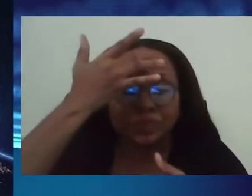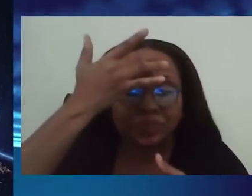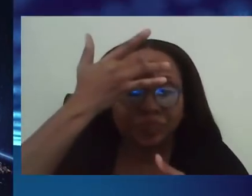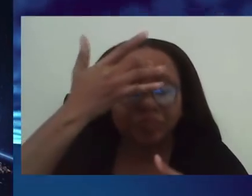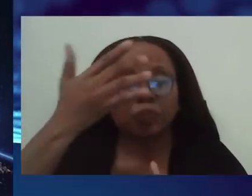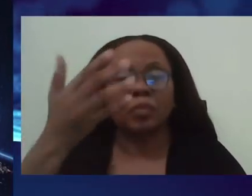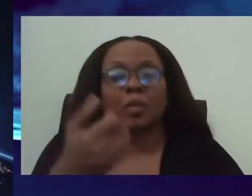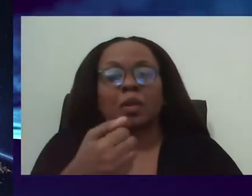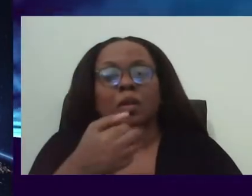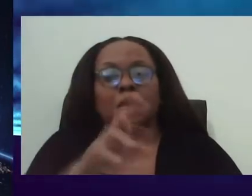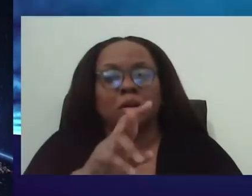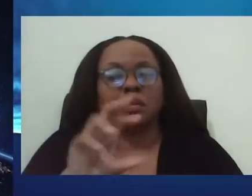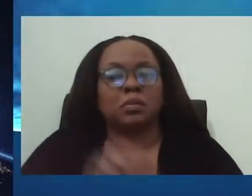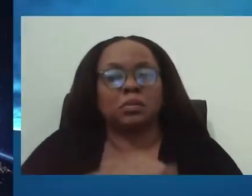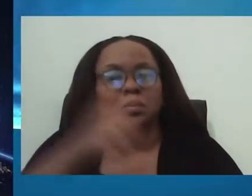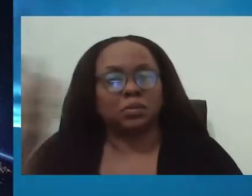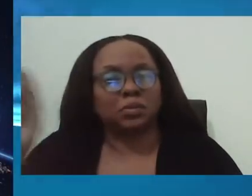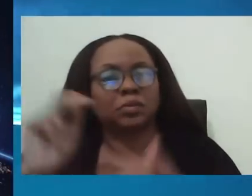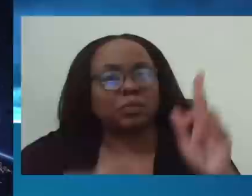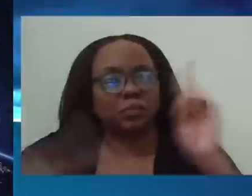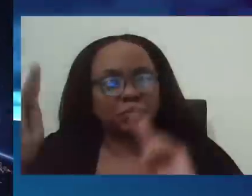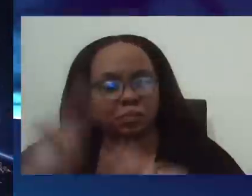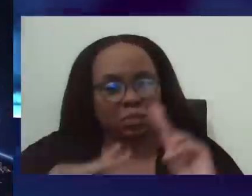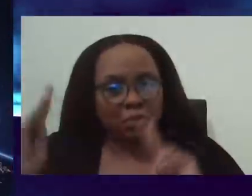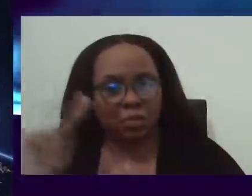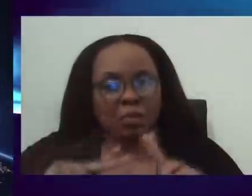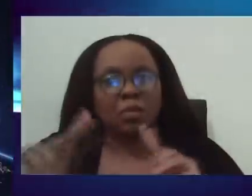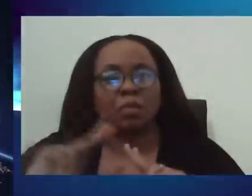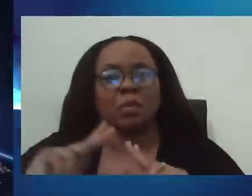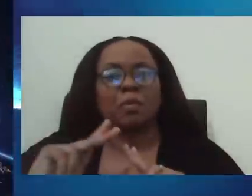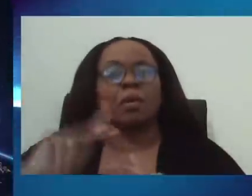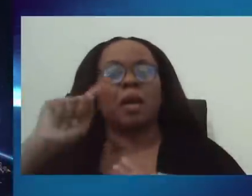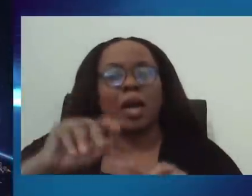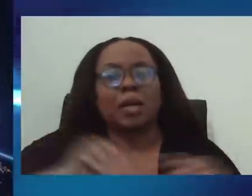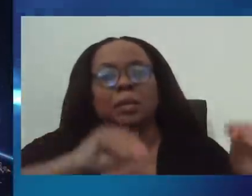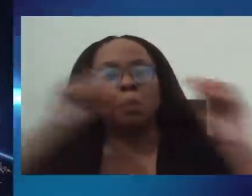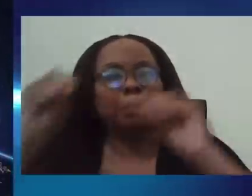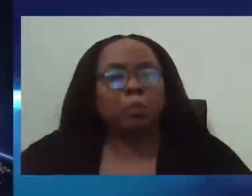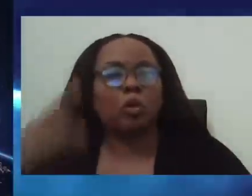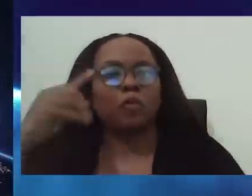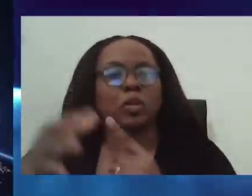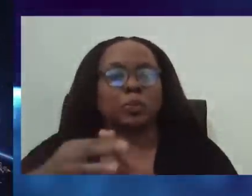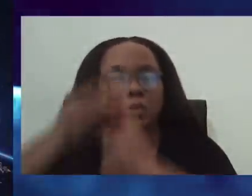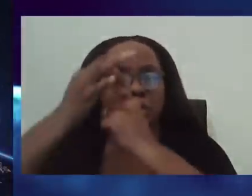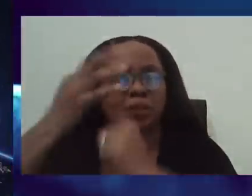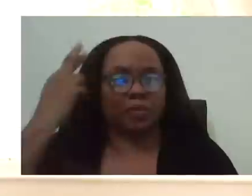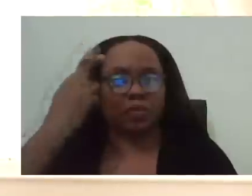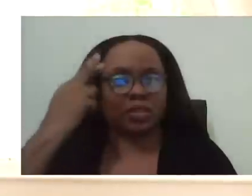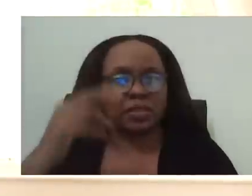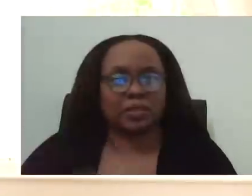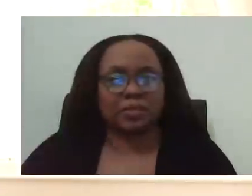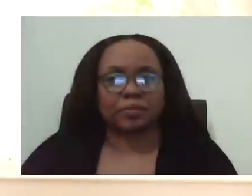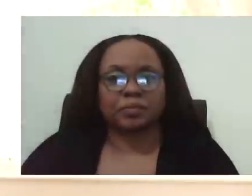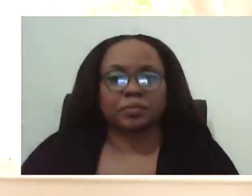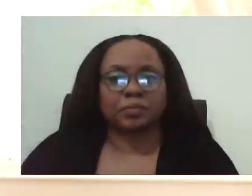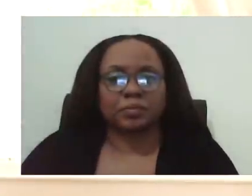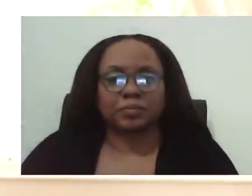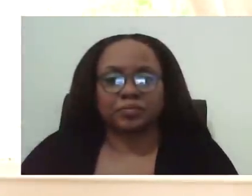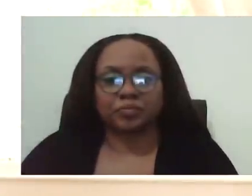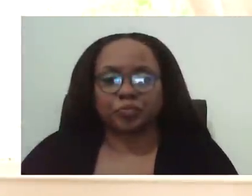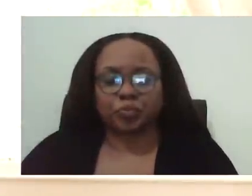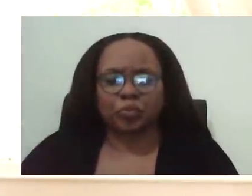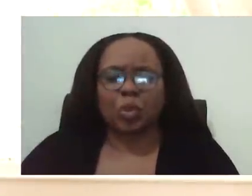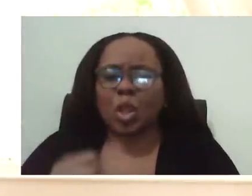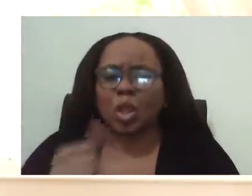needed to trigger them as a yellow because of their social setting. There's a question here with respect to home quarantine. What are